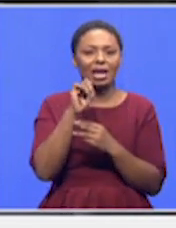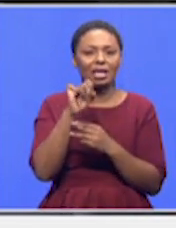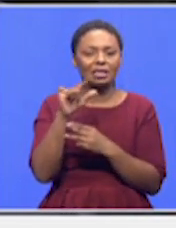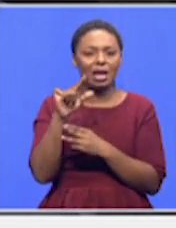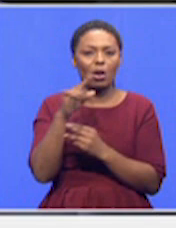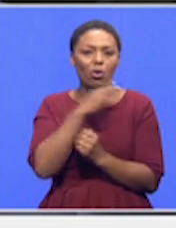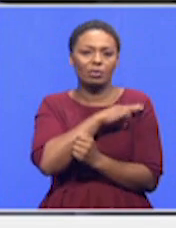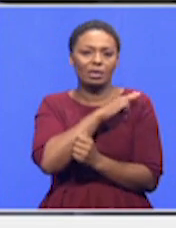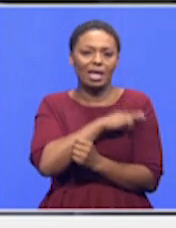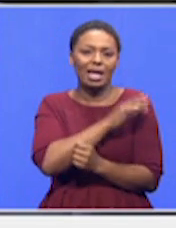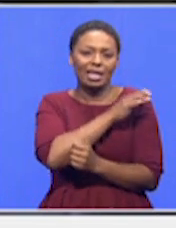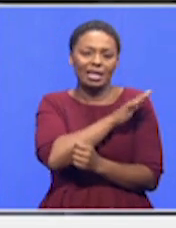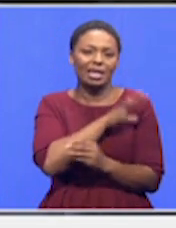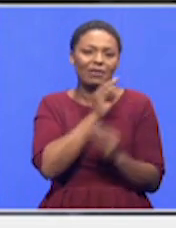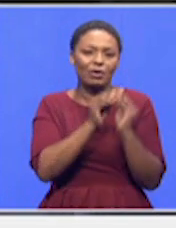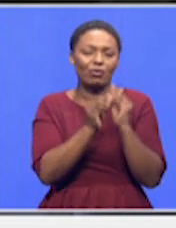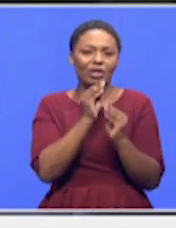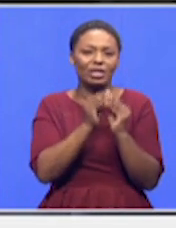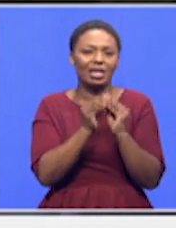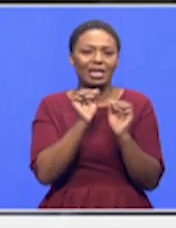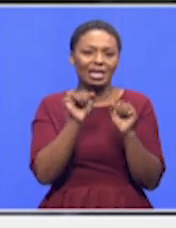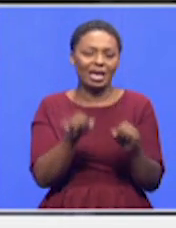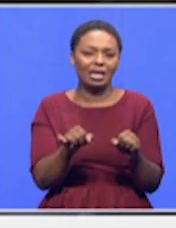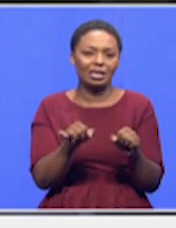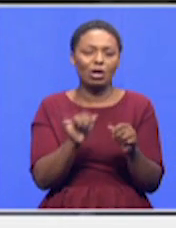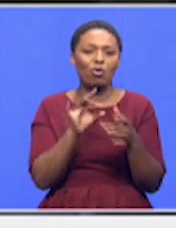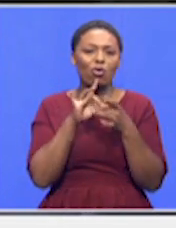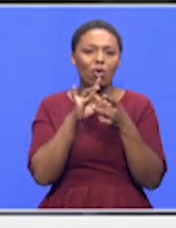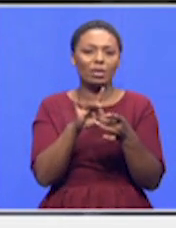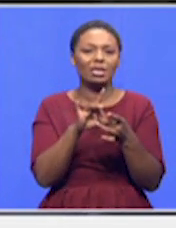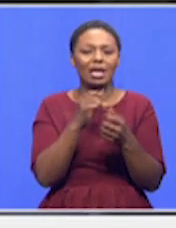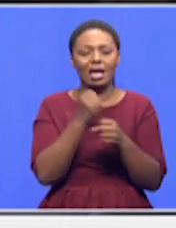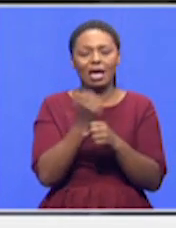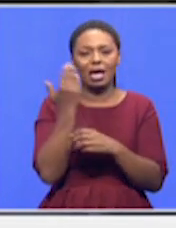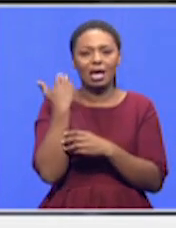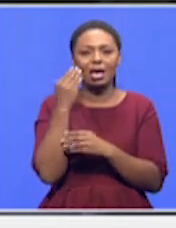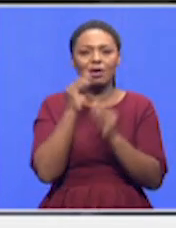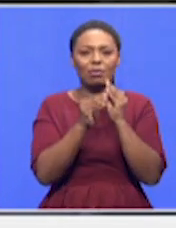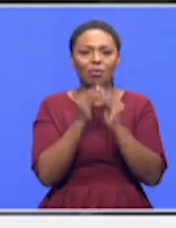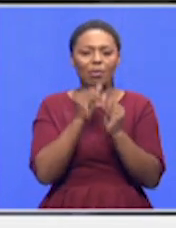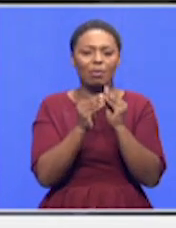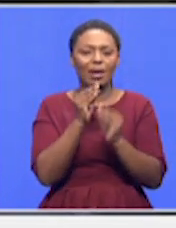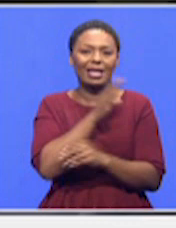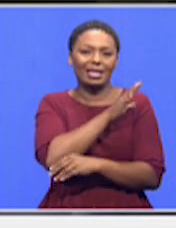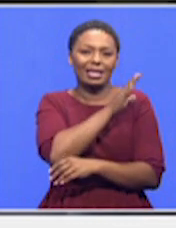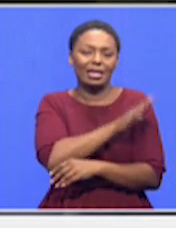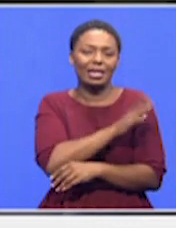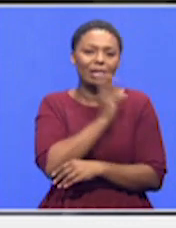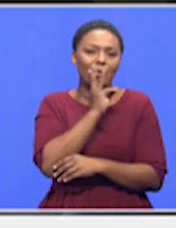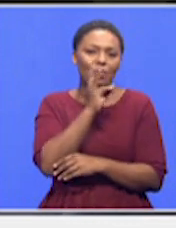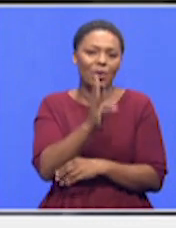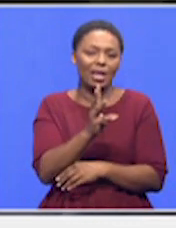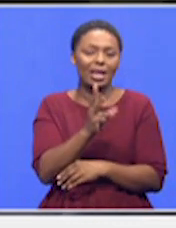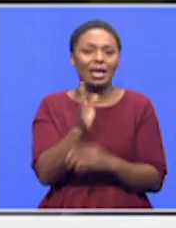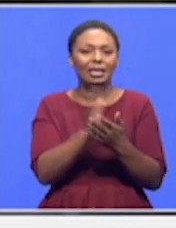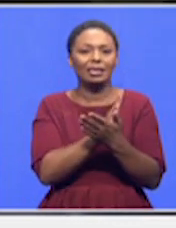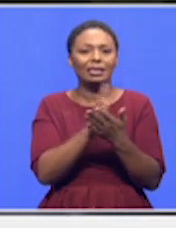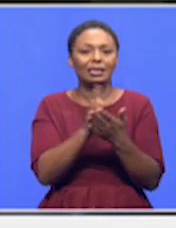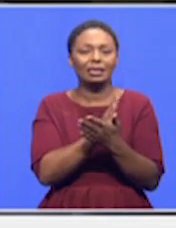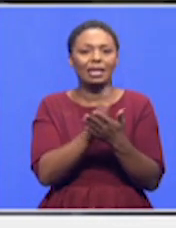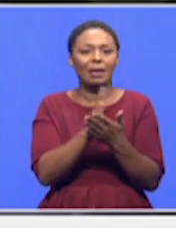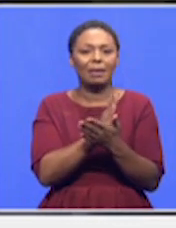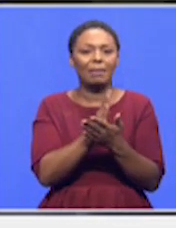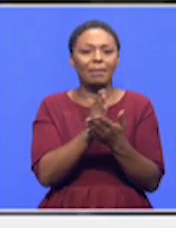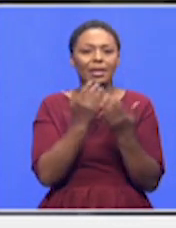the clinic is under renovation. We have committed last year to renovate the clinic. We will be pumping in some thousands of my